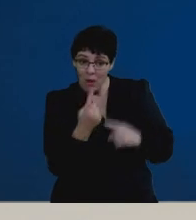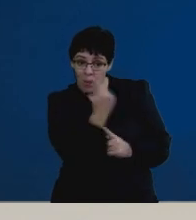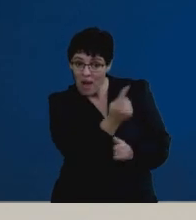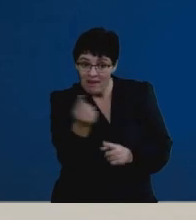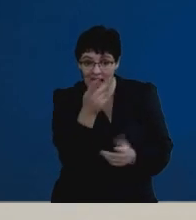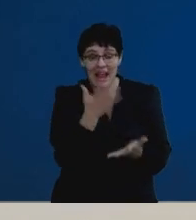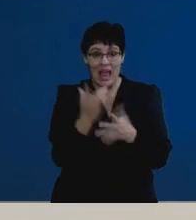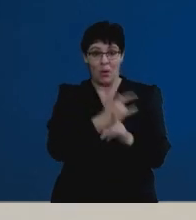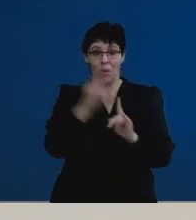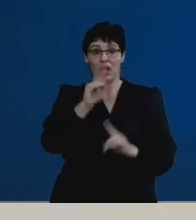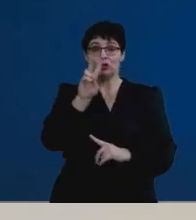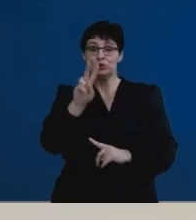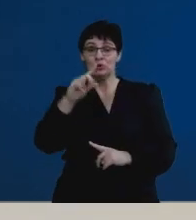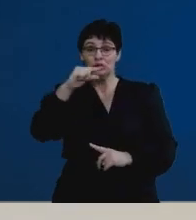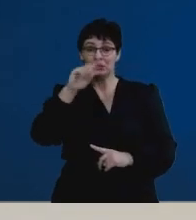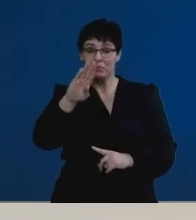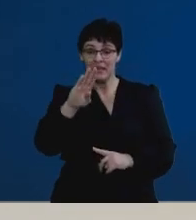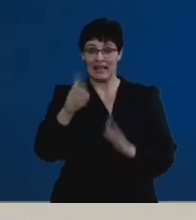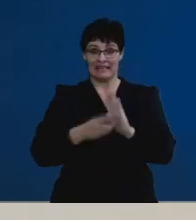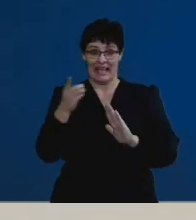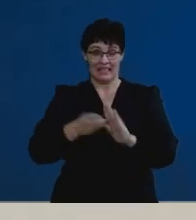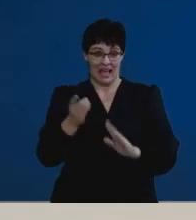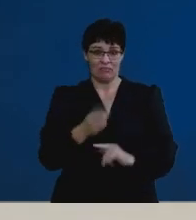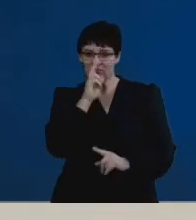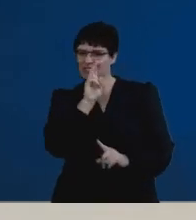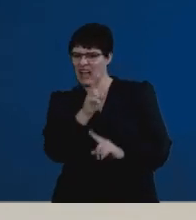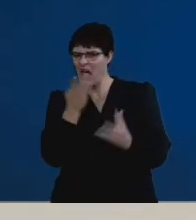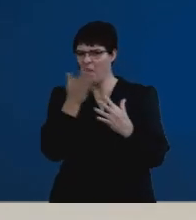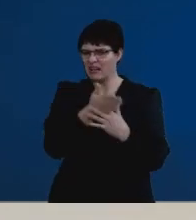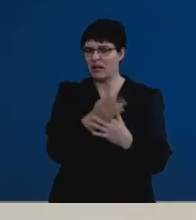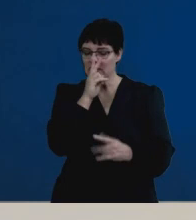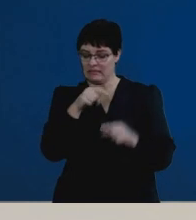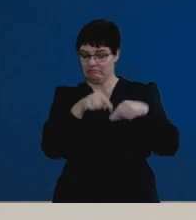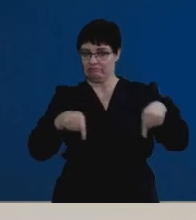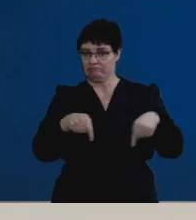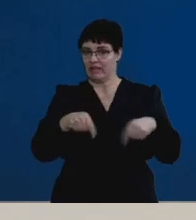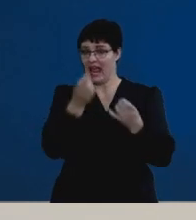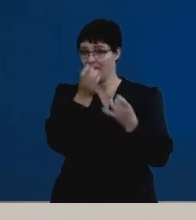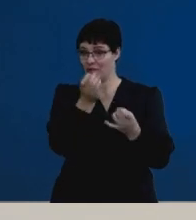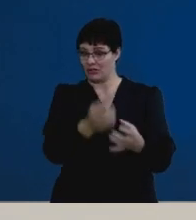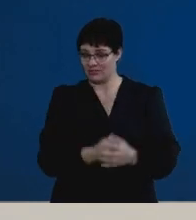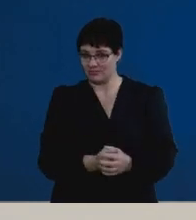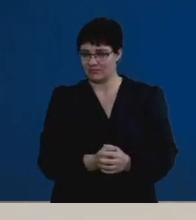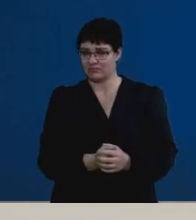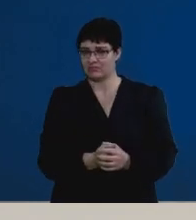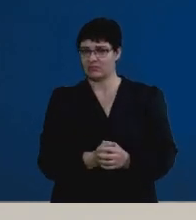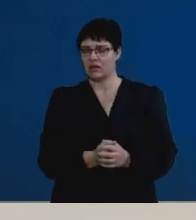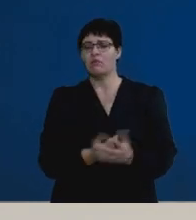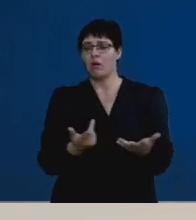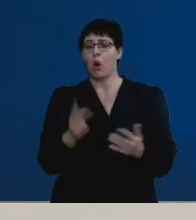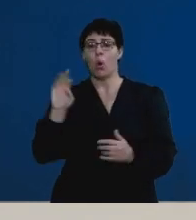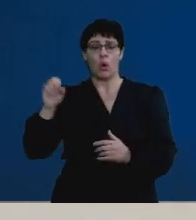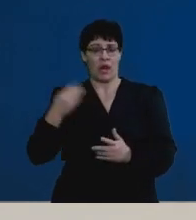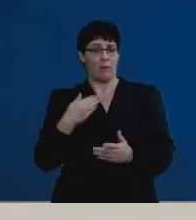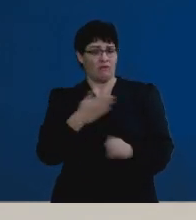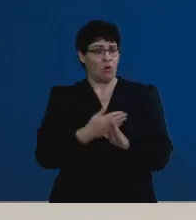to win two gigs of data. To enter, see the details below. Before I go over to Yogan, please don't forget